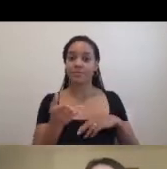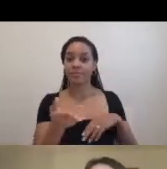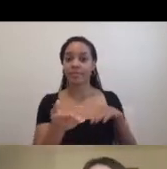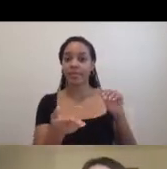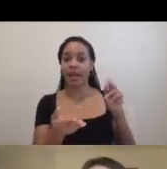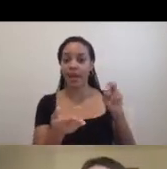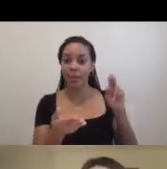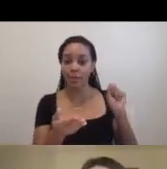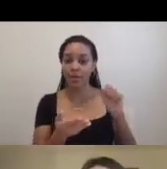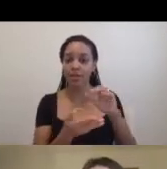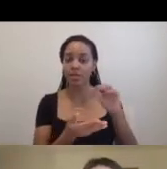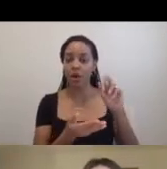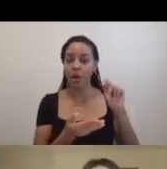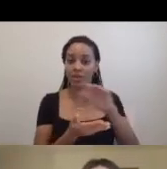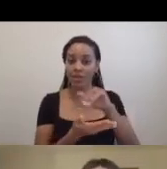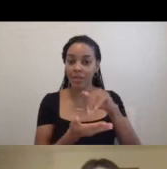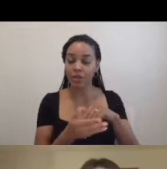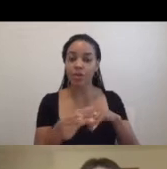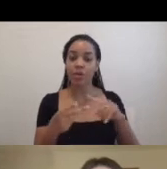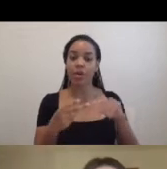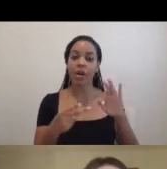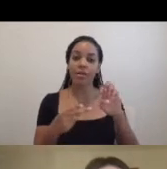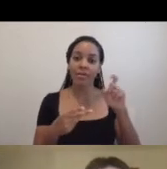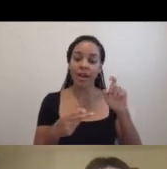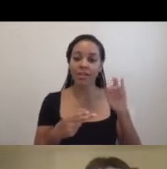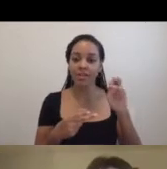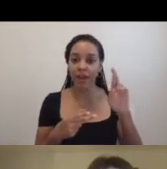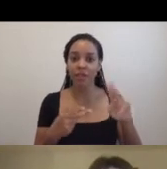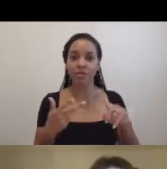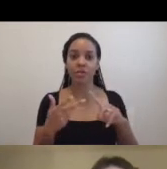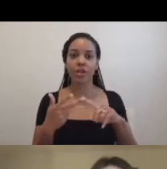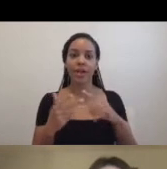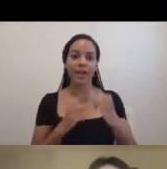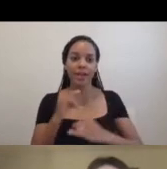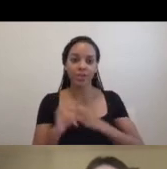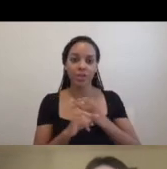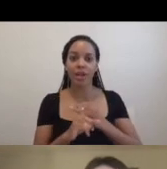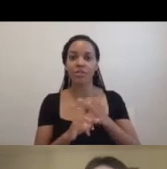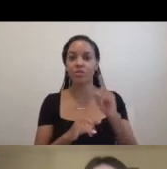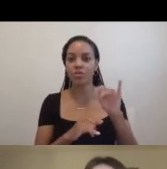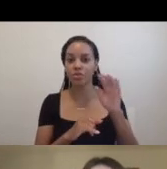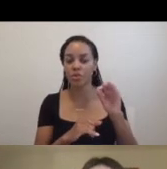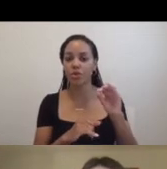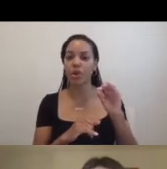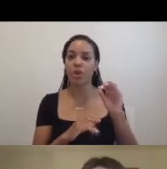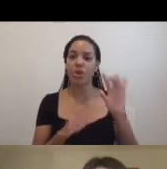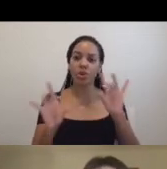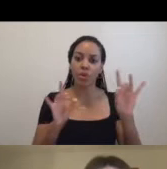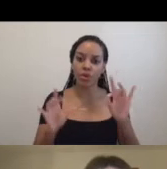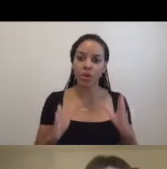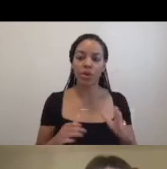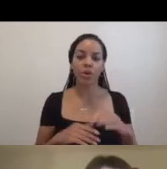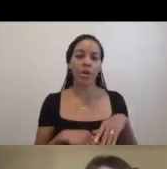Fire Island Artist Residency, Flux Factory, International Studio and Curatorial Program, the Lower Manhattan